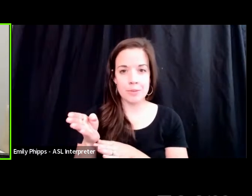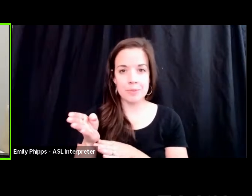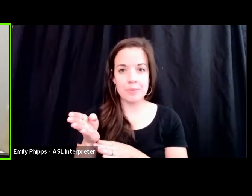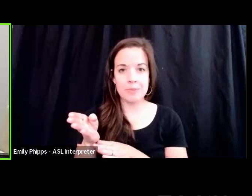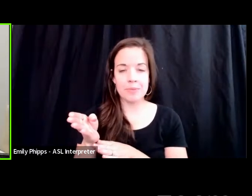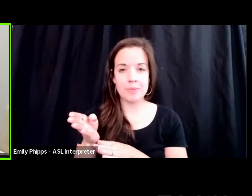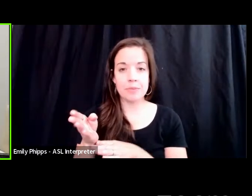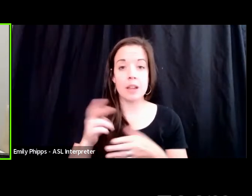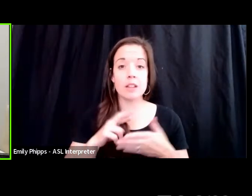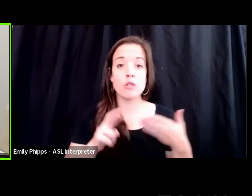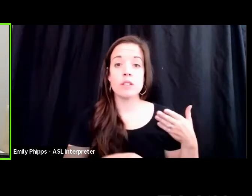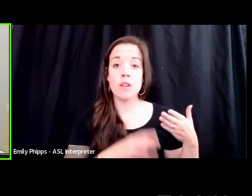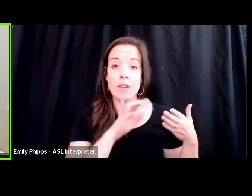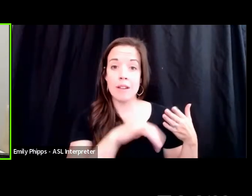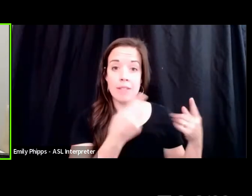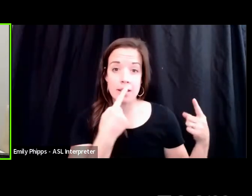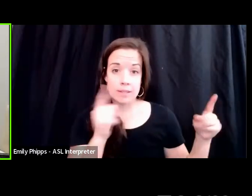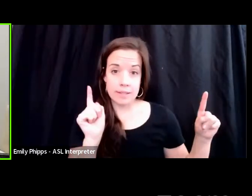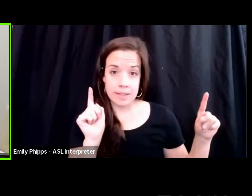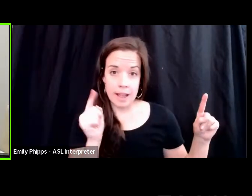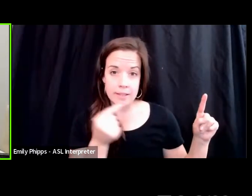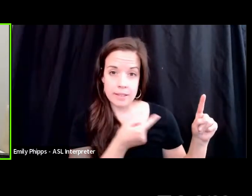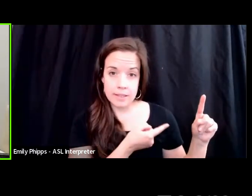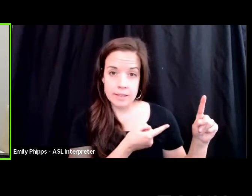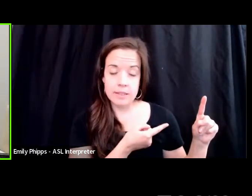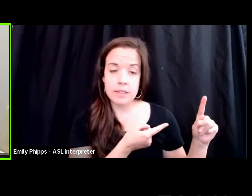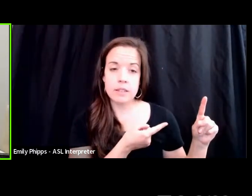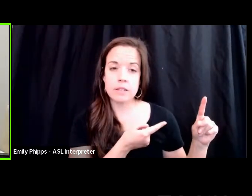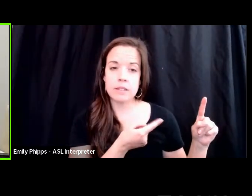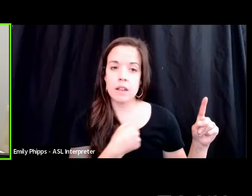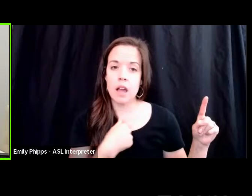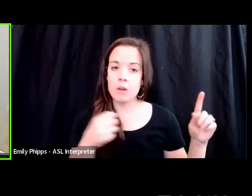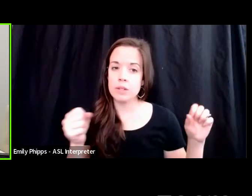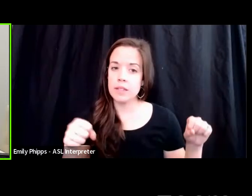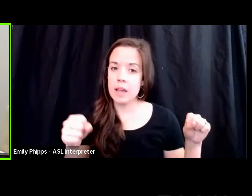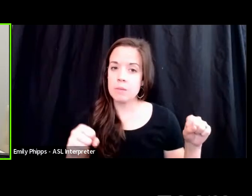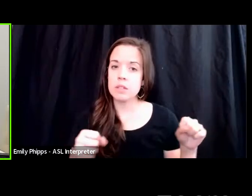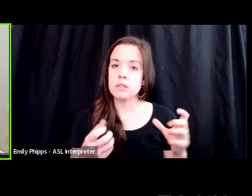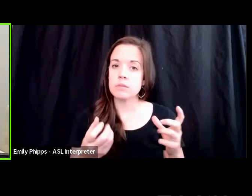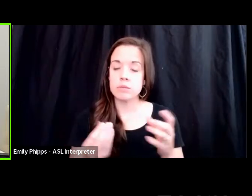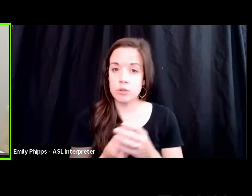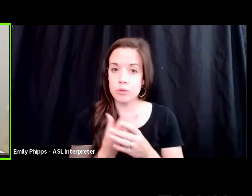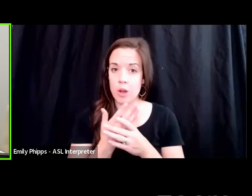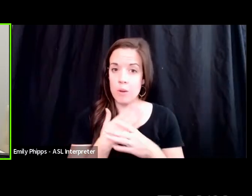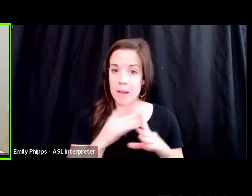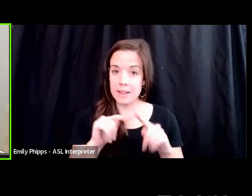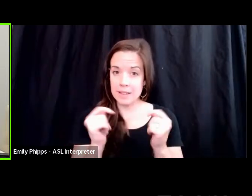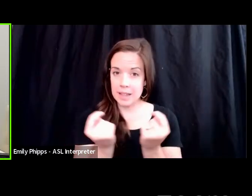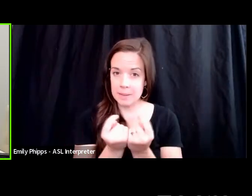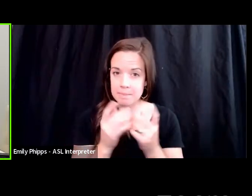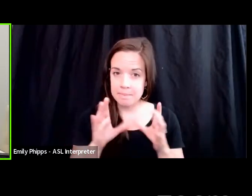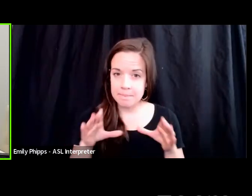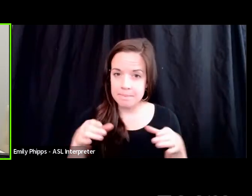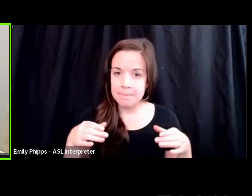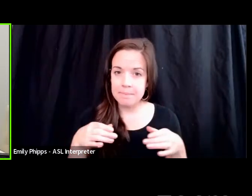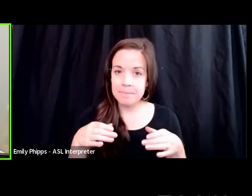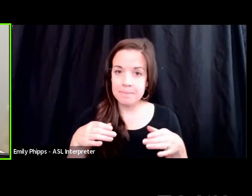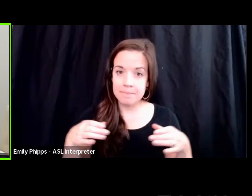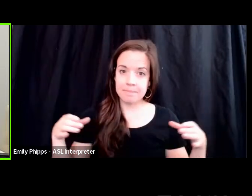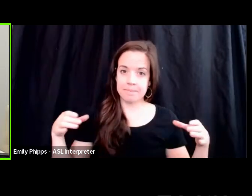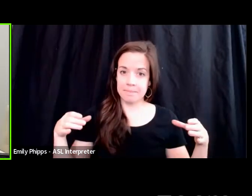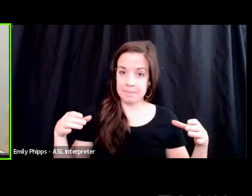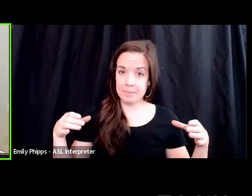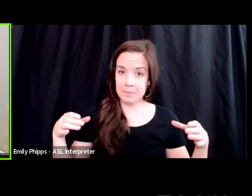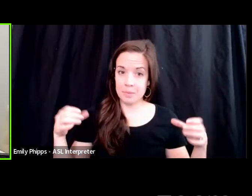a result of that success. I was able to grow my team to a pretty significant